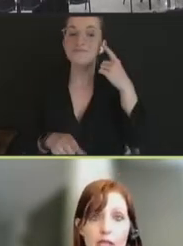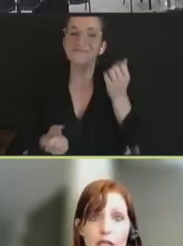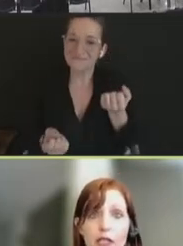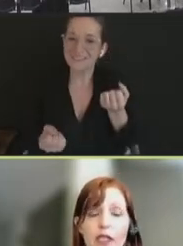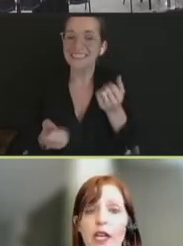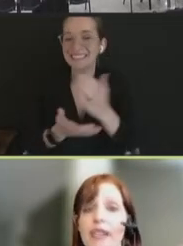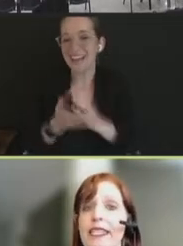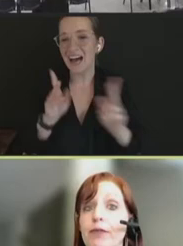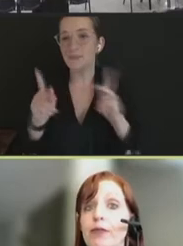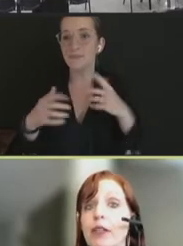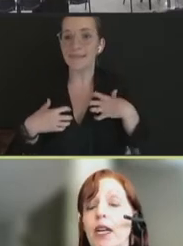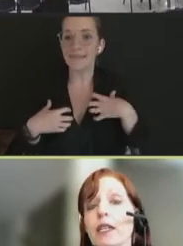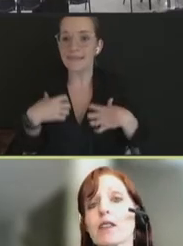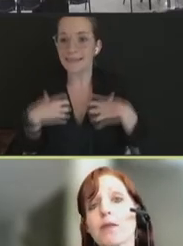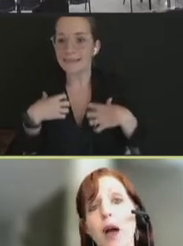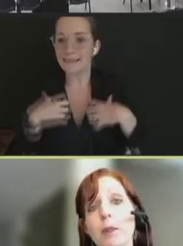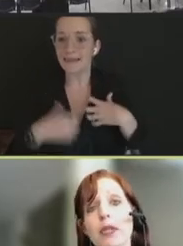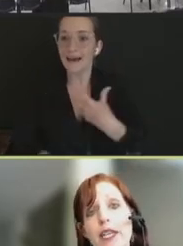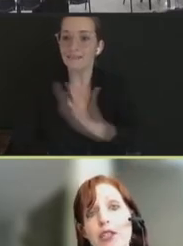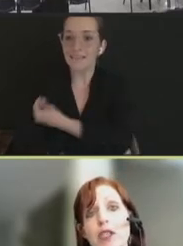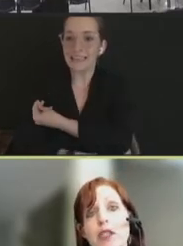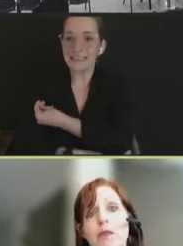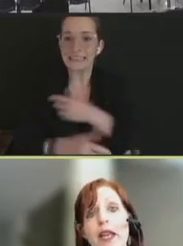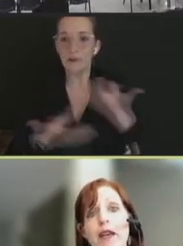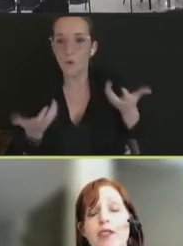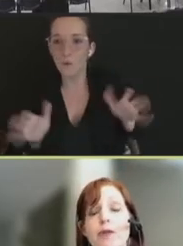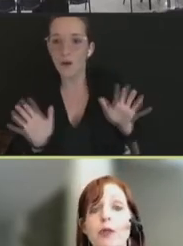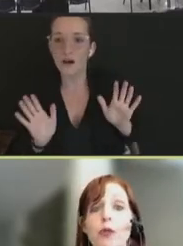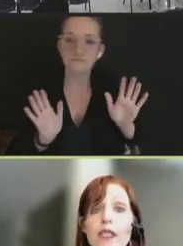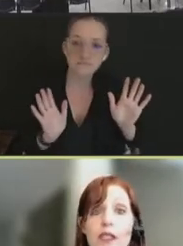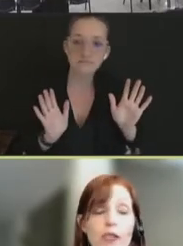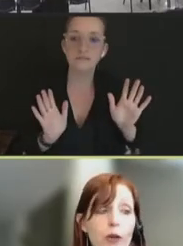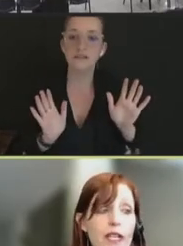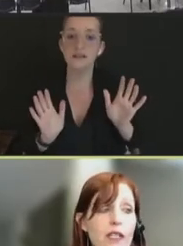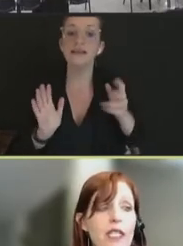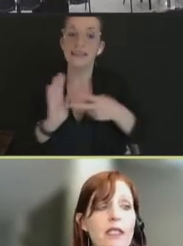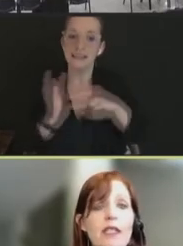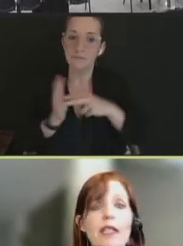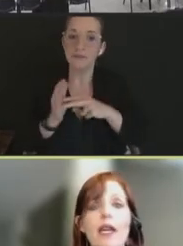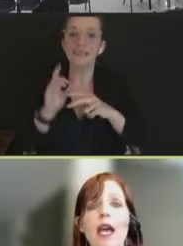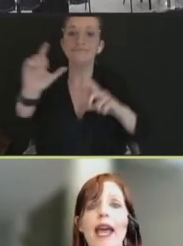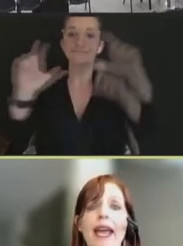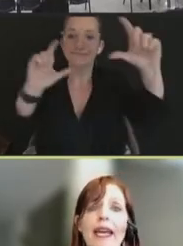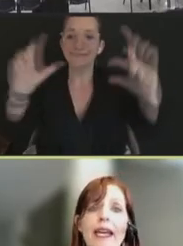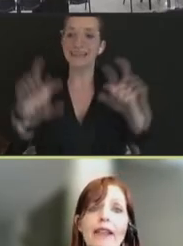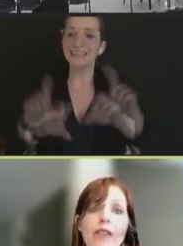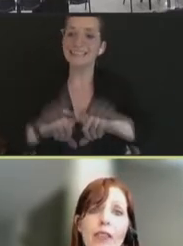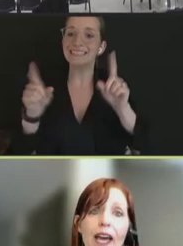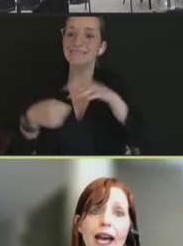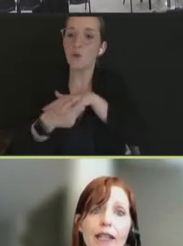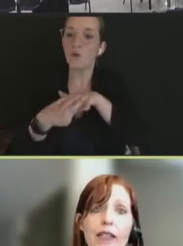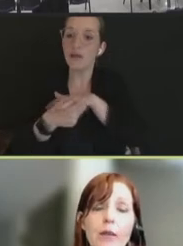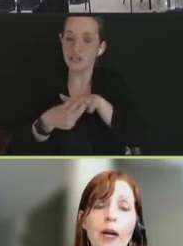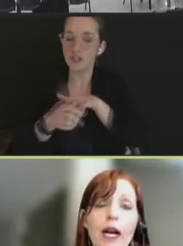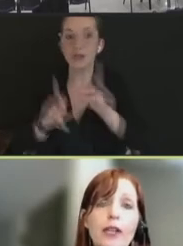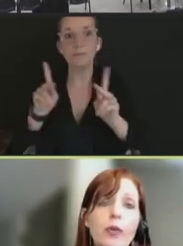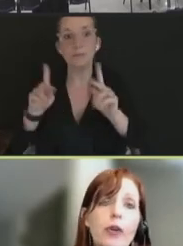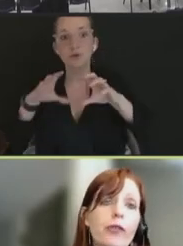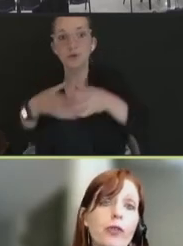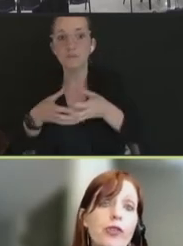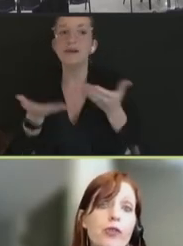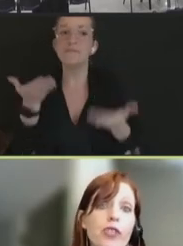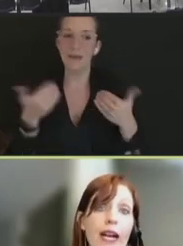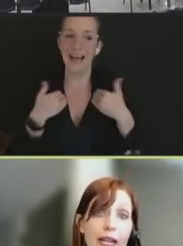comes in, different kinds of populations may have different reasons for hesitancy, and that combined